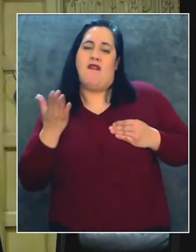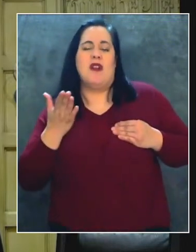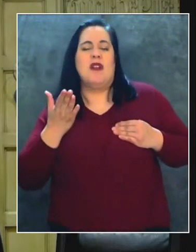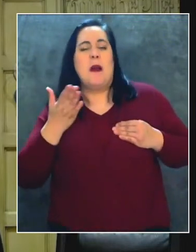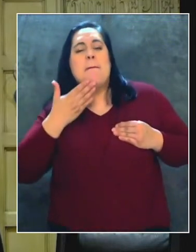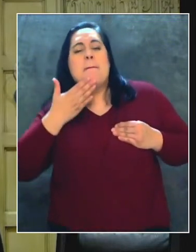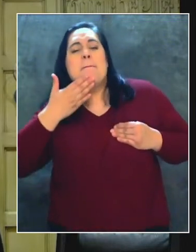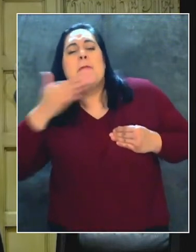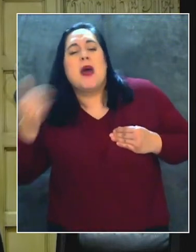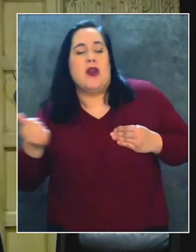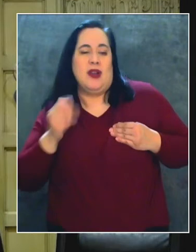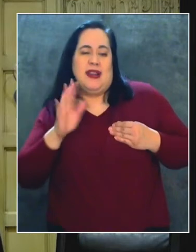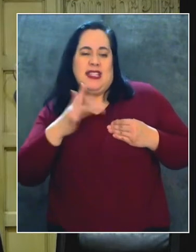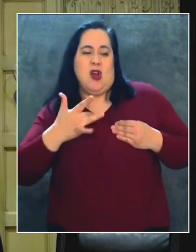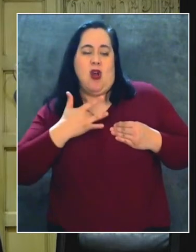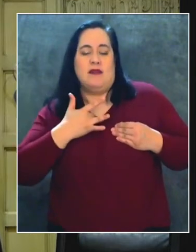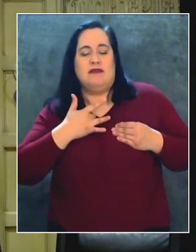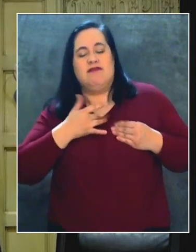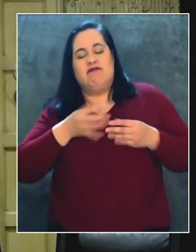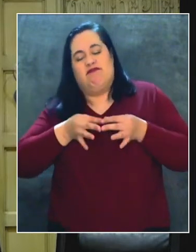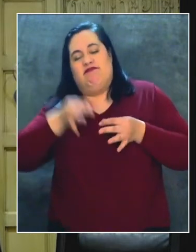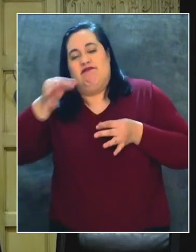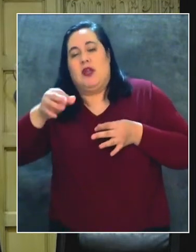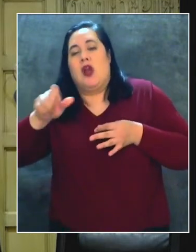better angels in his heart and to do this another time.